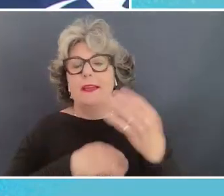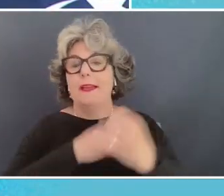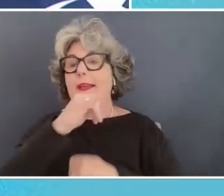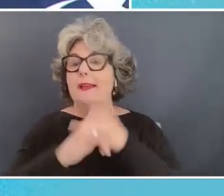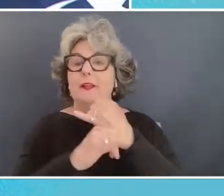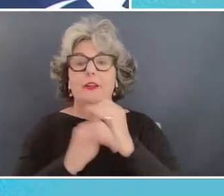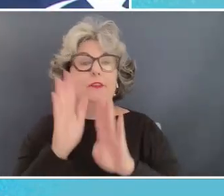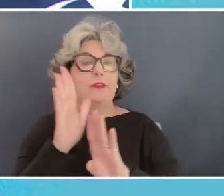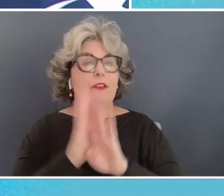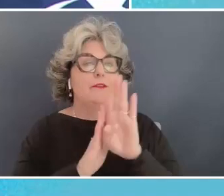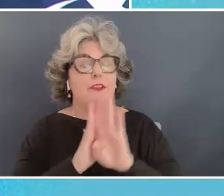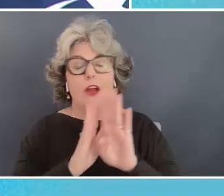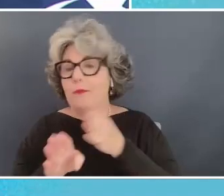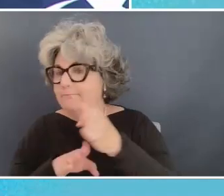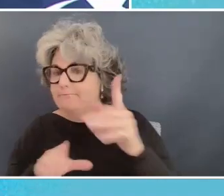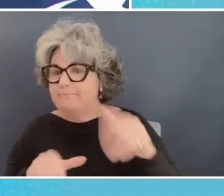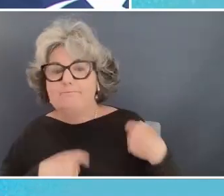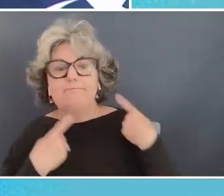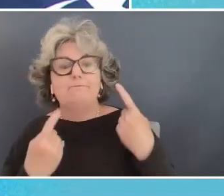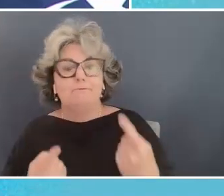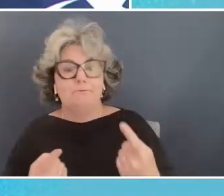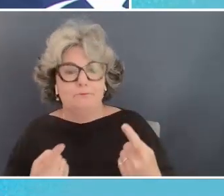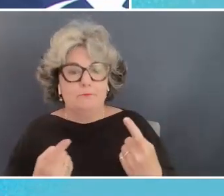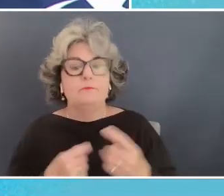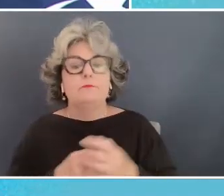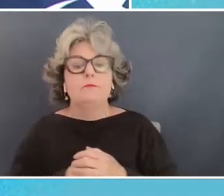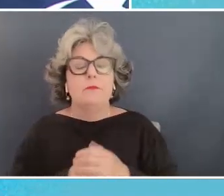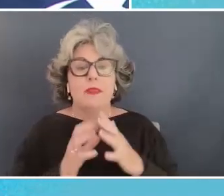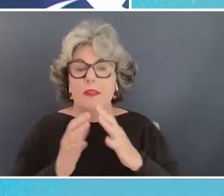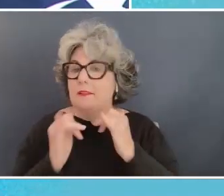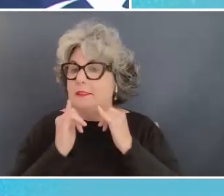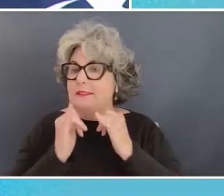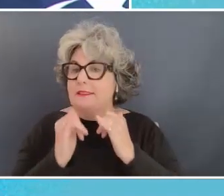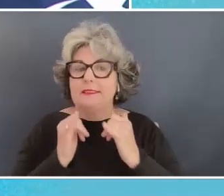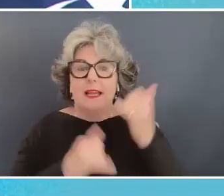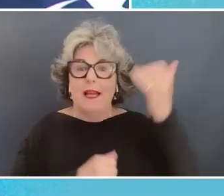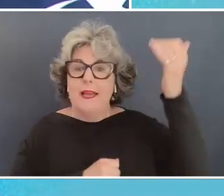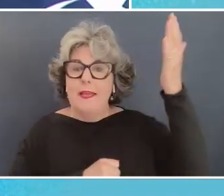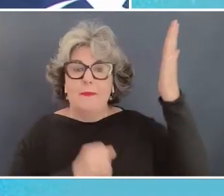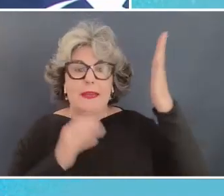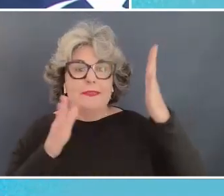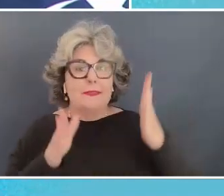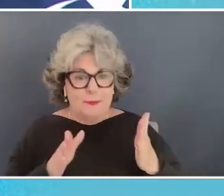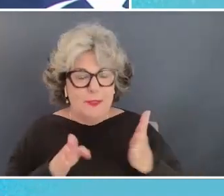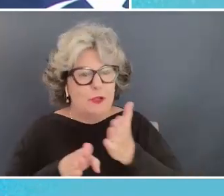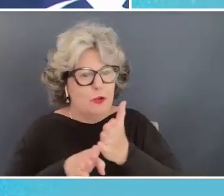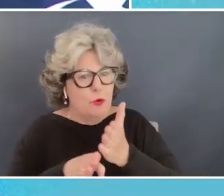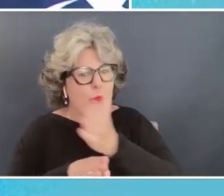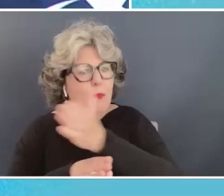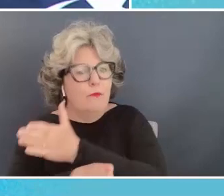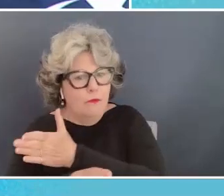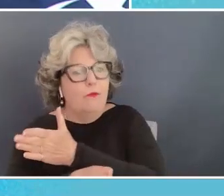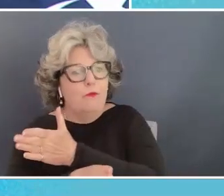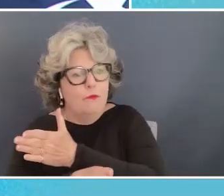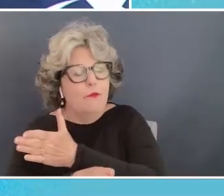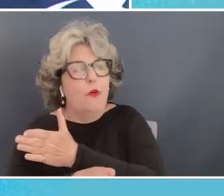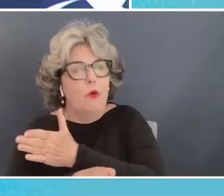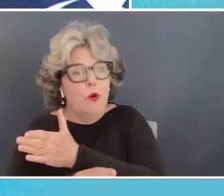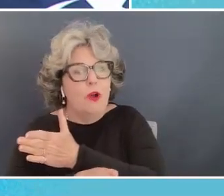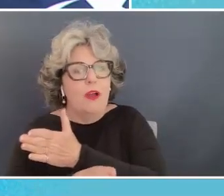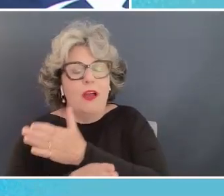professional career and and much like the speaker before um have had the pleasure